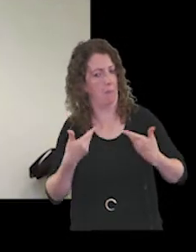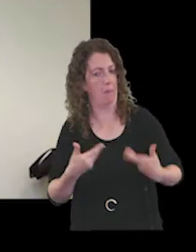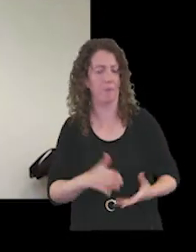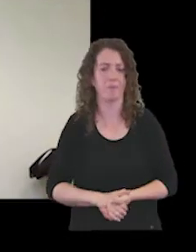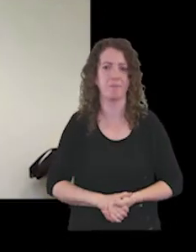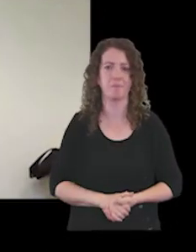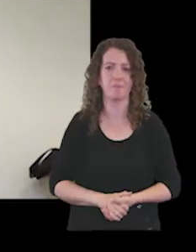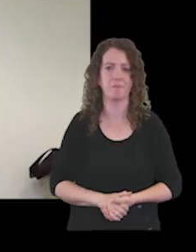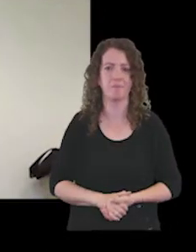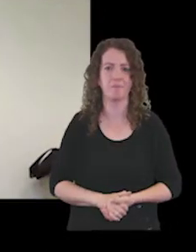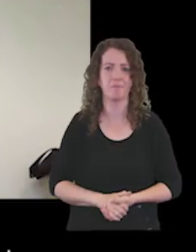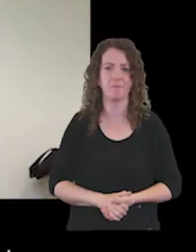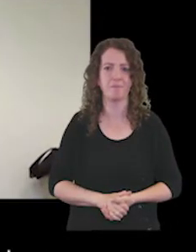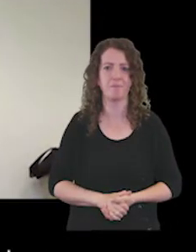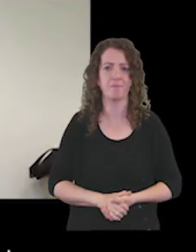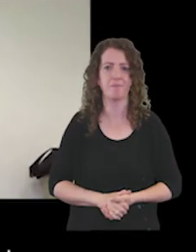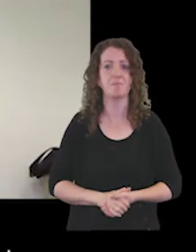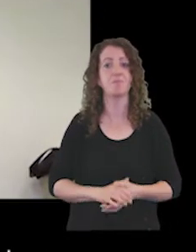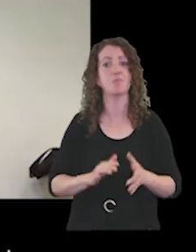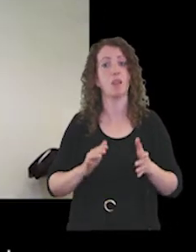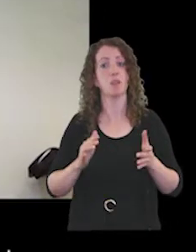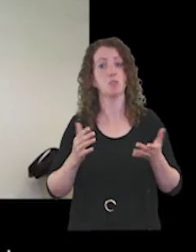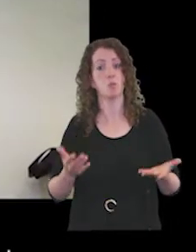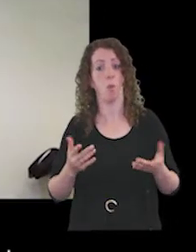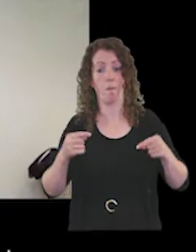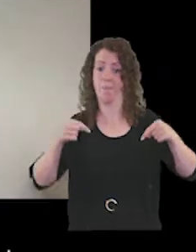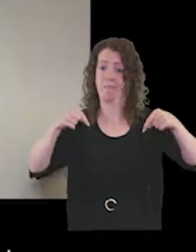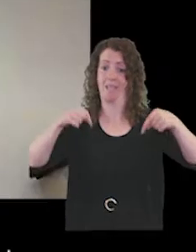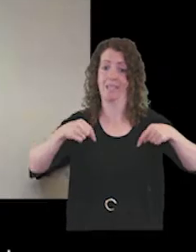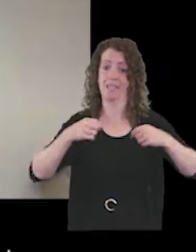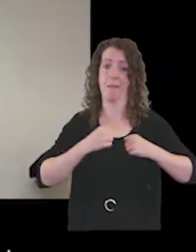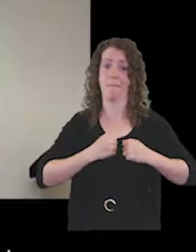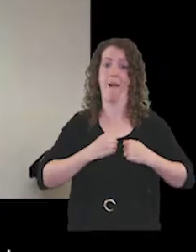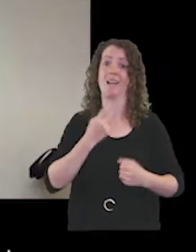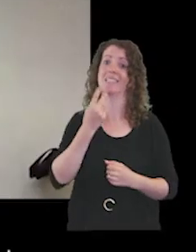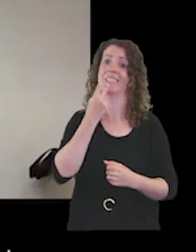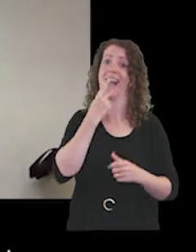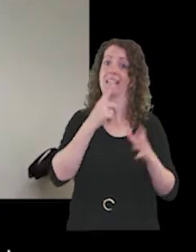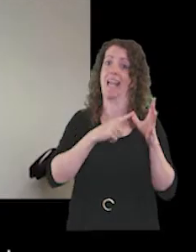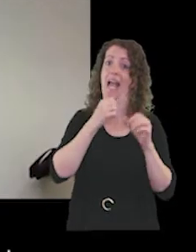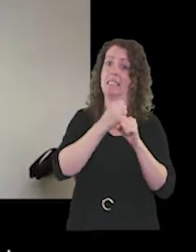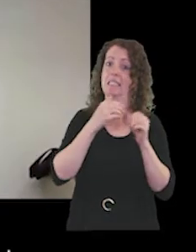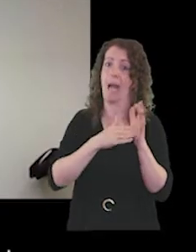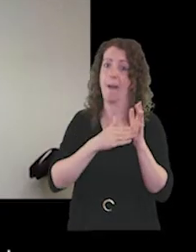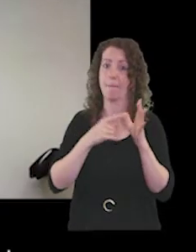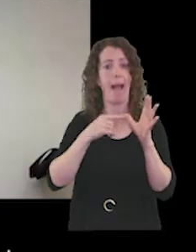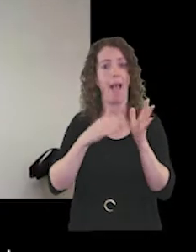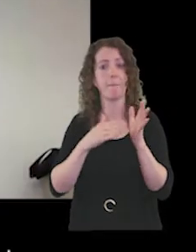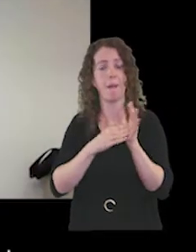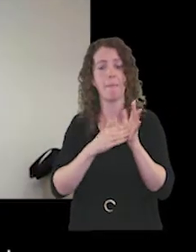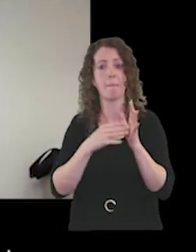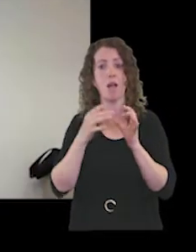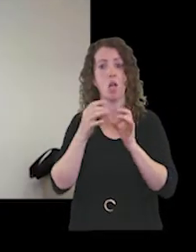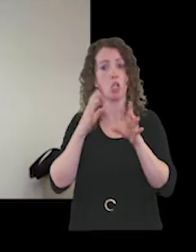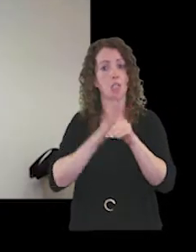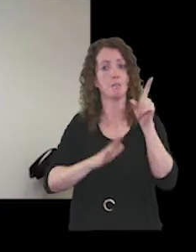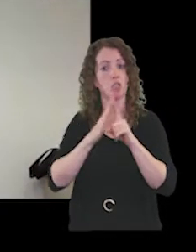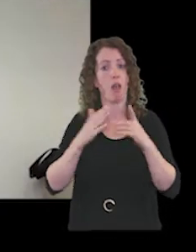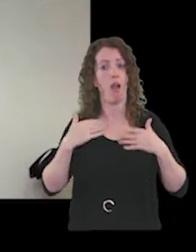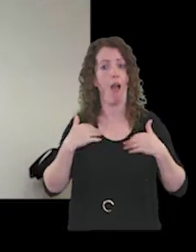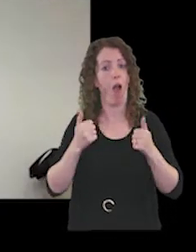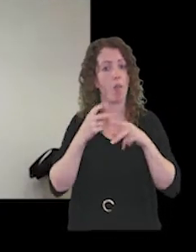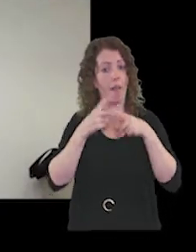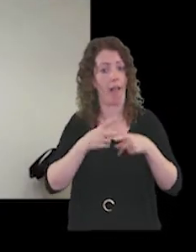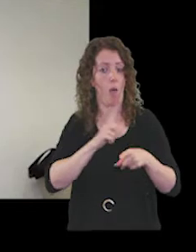addition. So this is my second AGM AMM at Nottinghamshire Healthcare as I